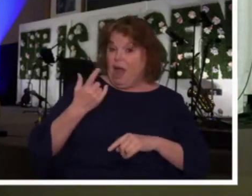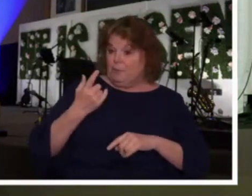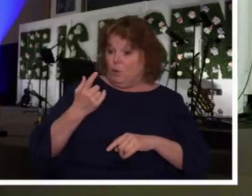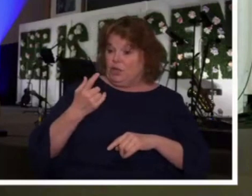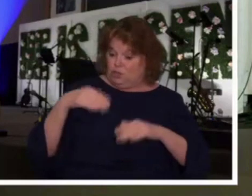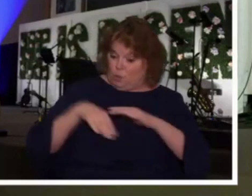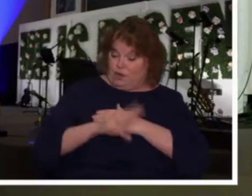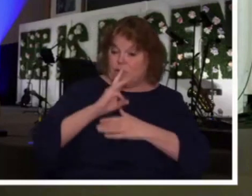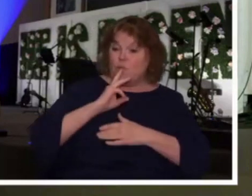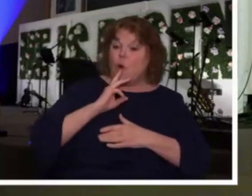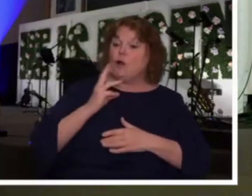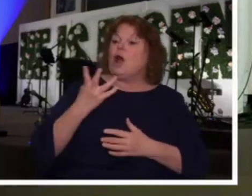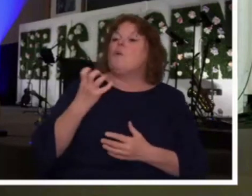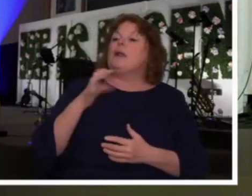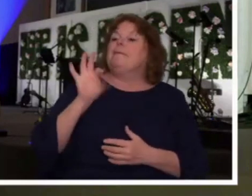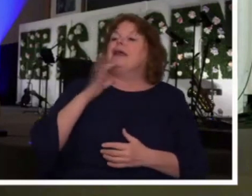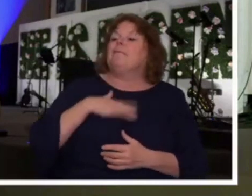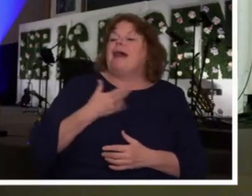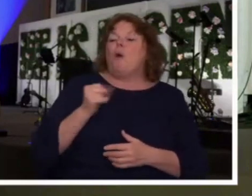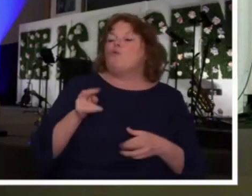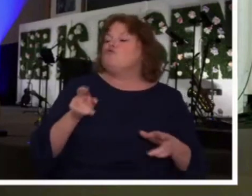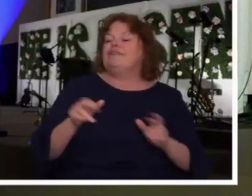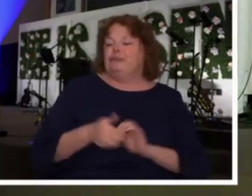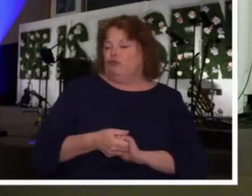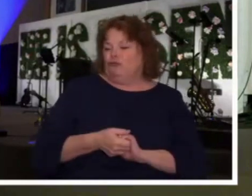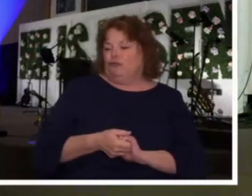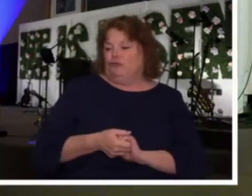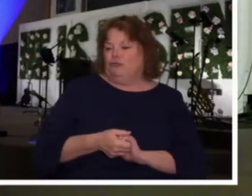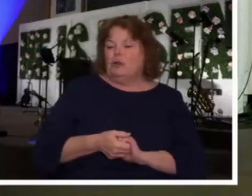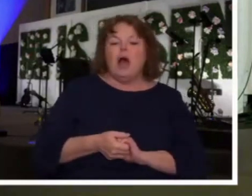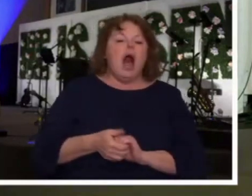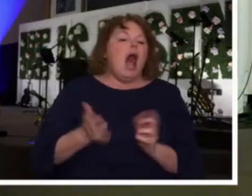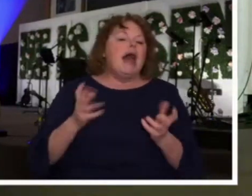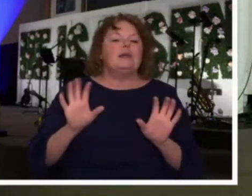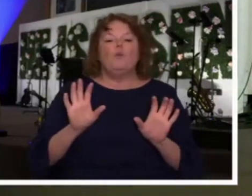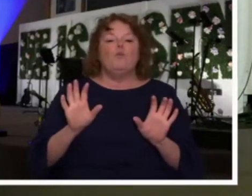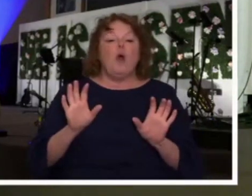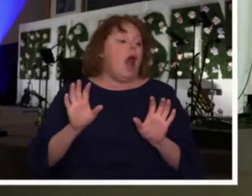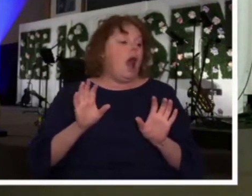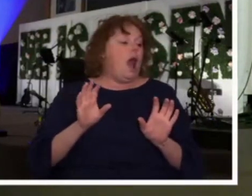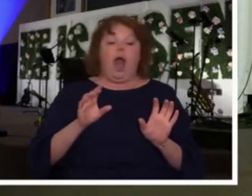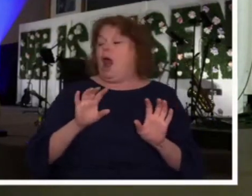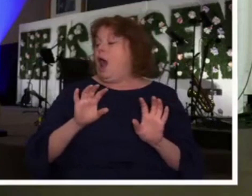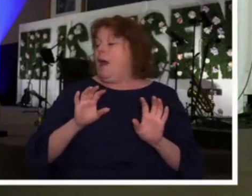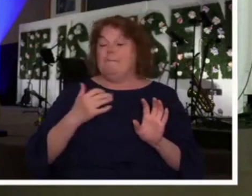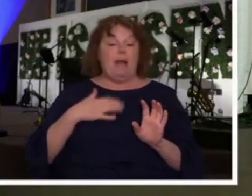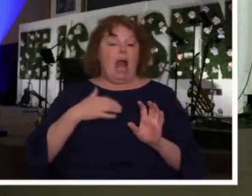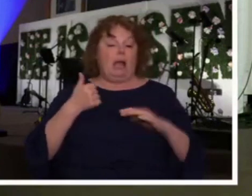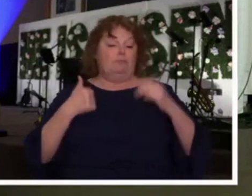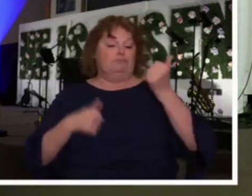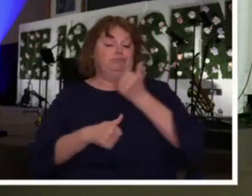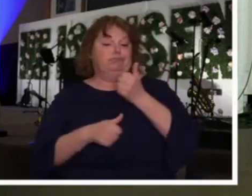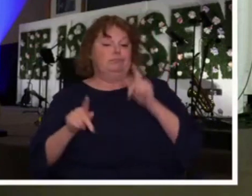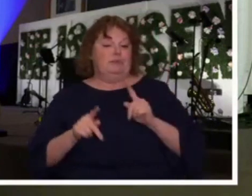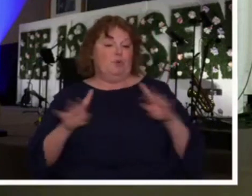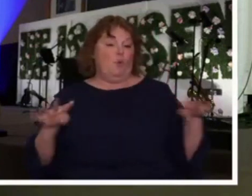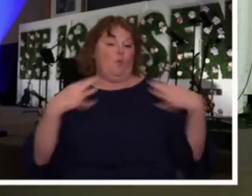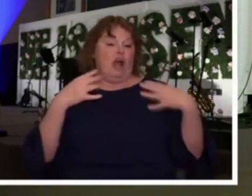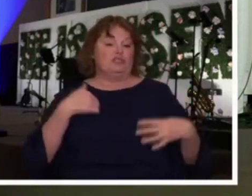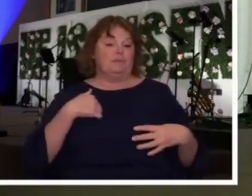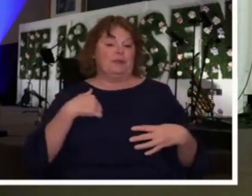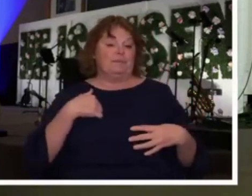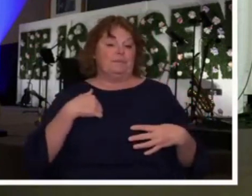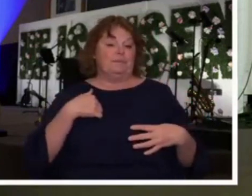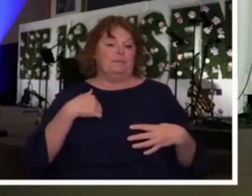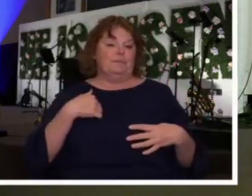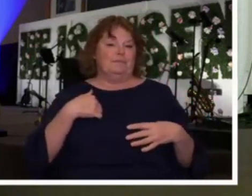I want to choose the river. If I'm going to dip in a river, I don't want my subordinates around. If I'm going to have to do all this, you know, how many of you